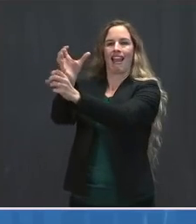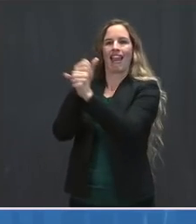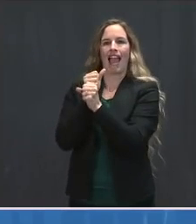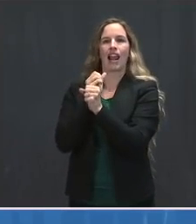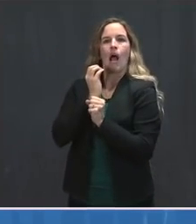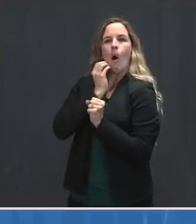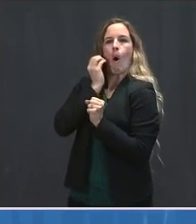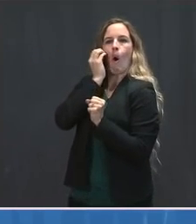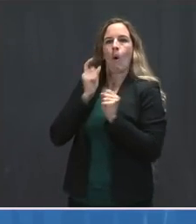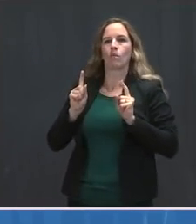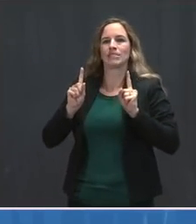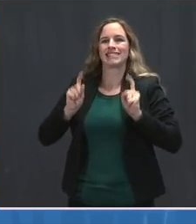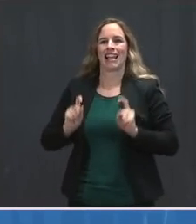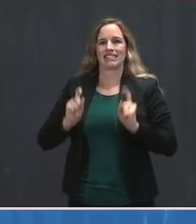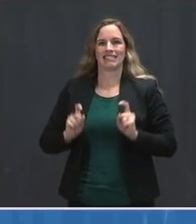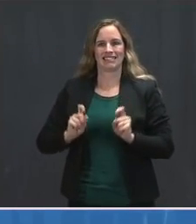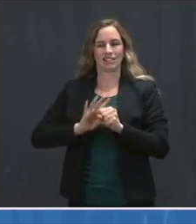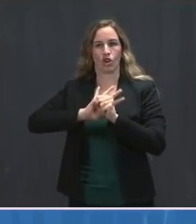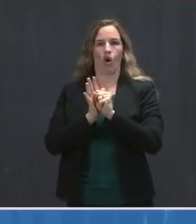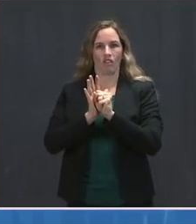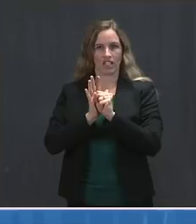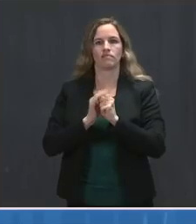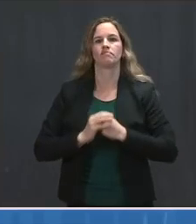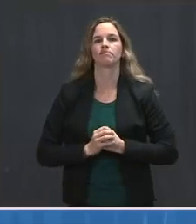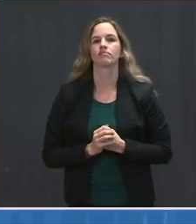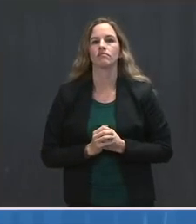multiple of what we talked about on Monday.